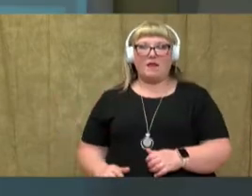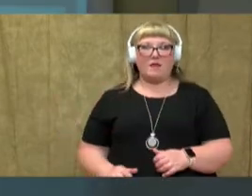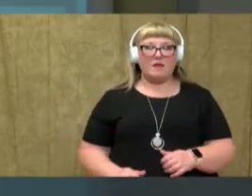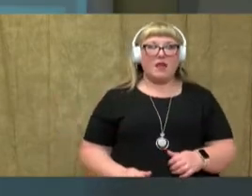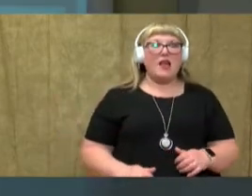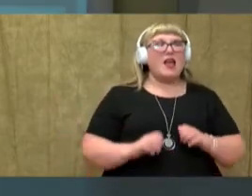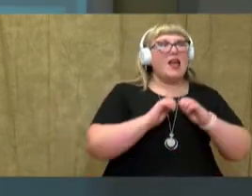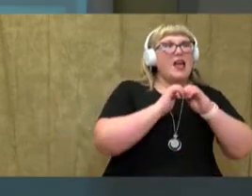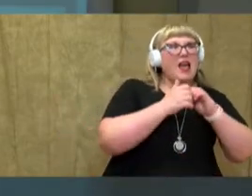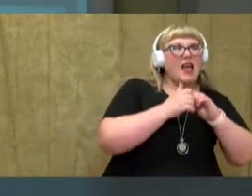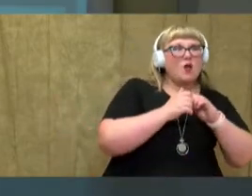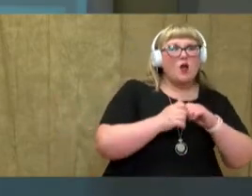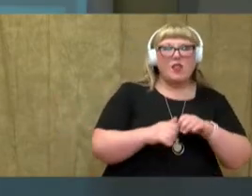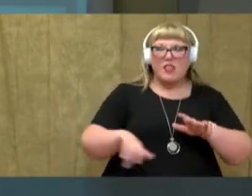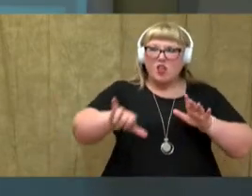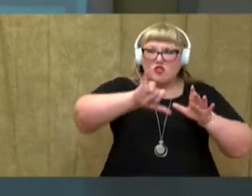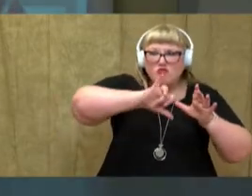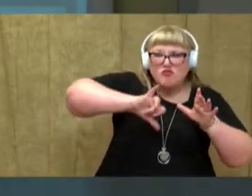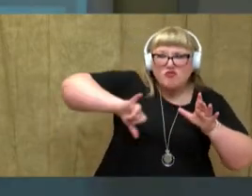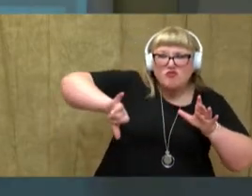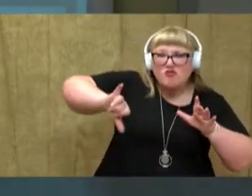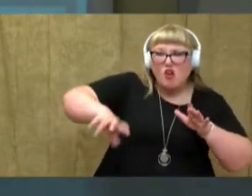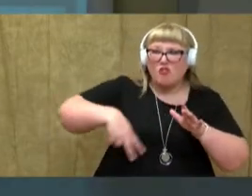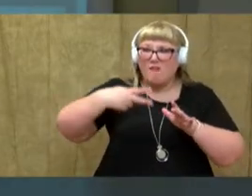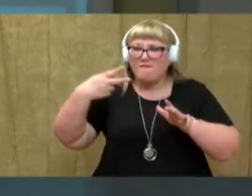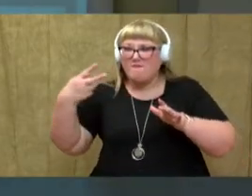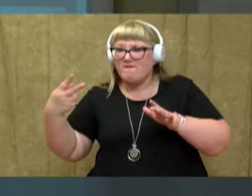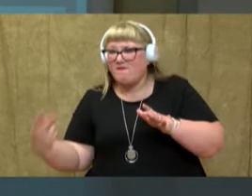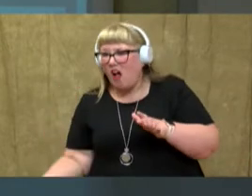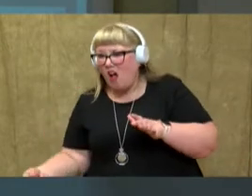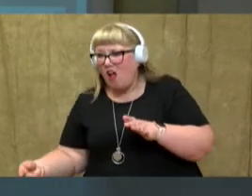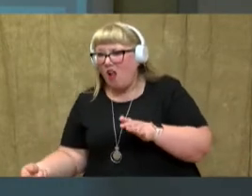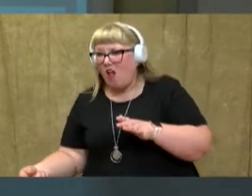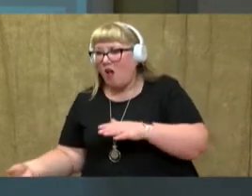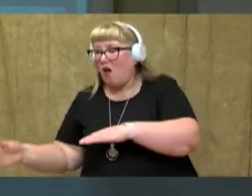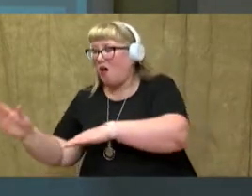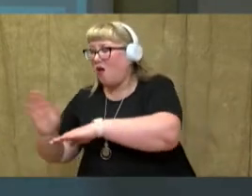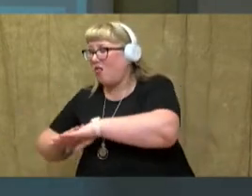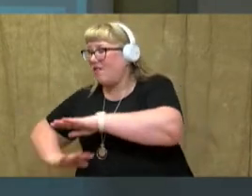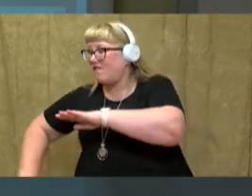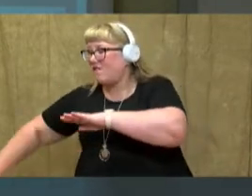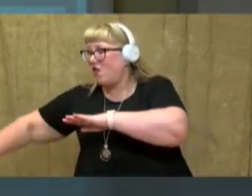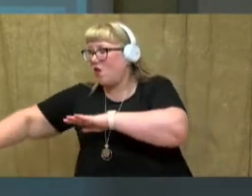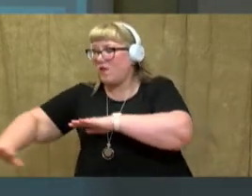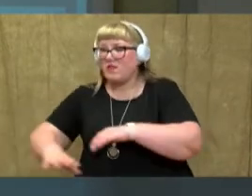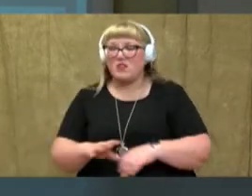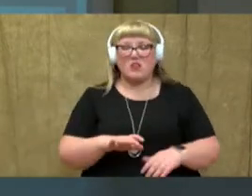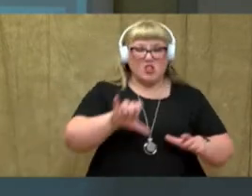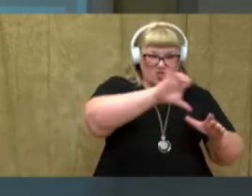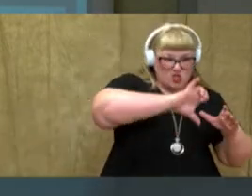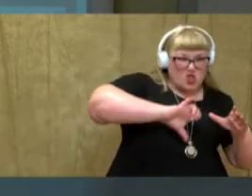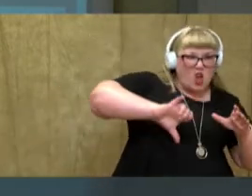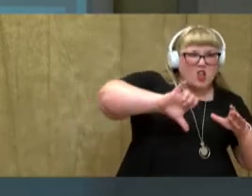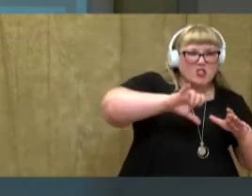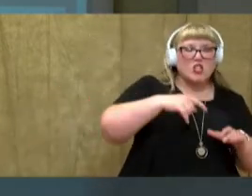sauce fall onto the floor? Let's look at our first word. Sauce.